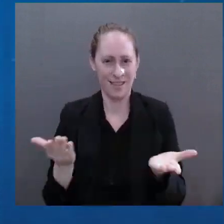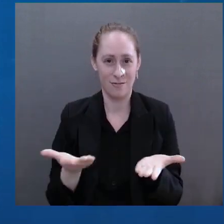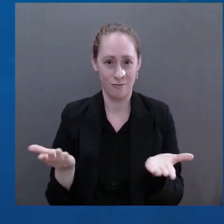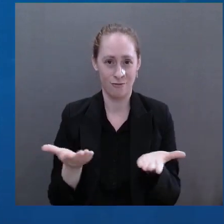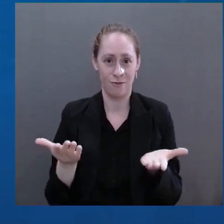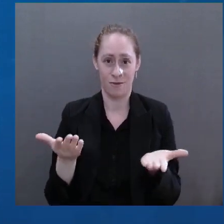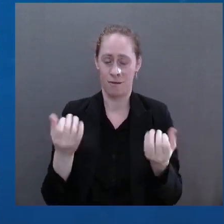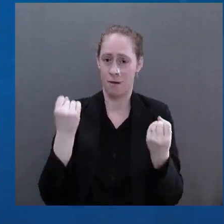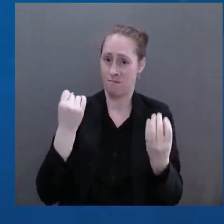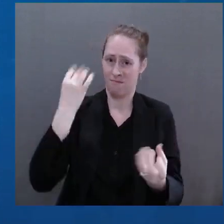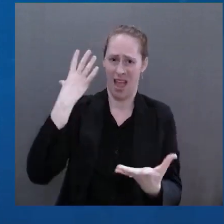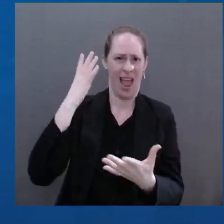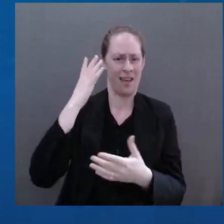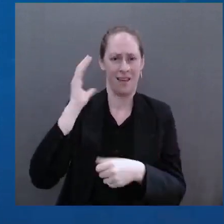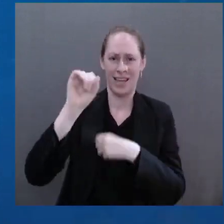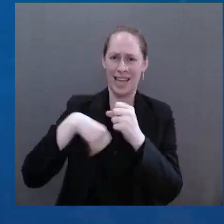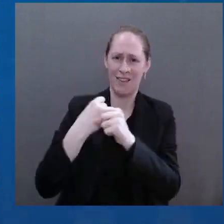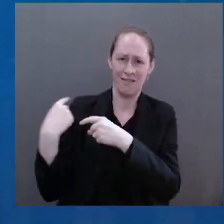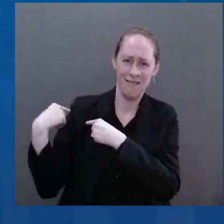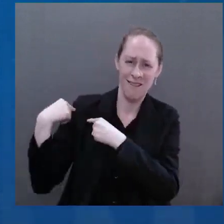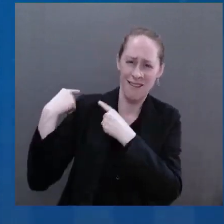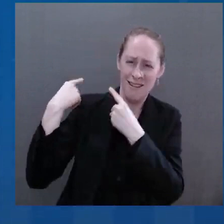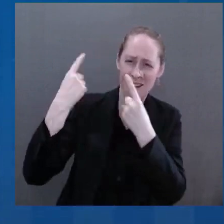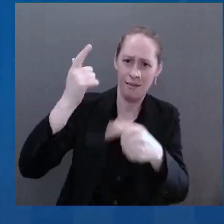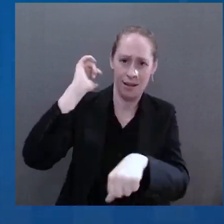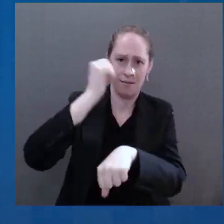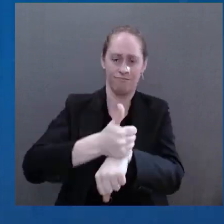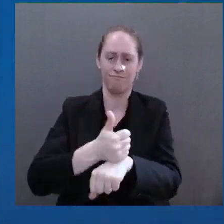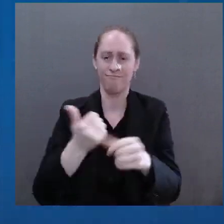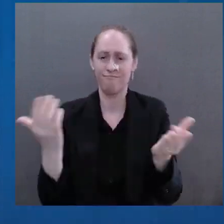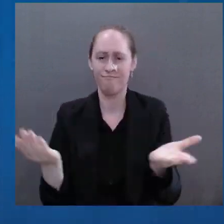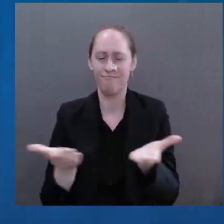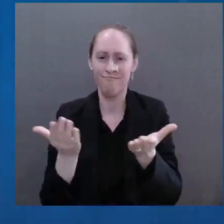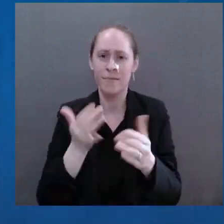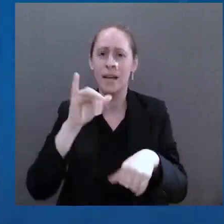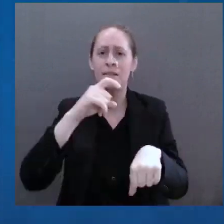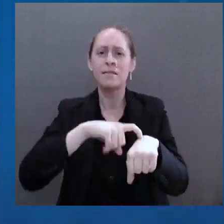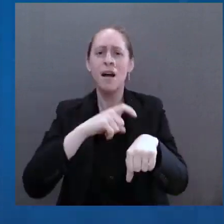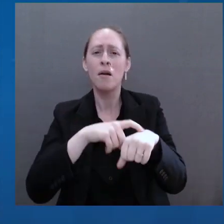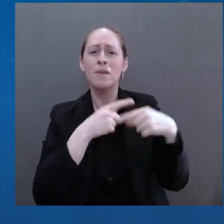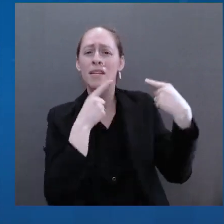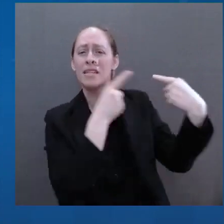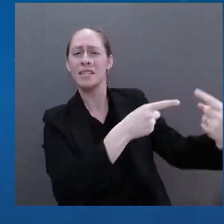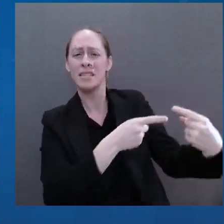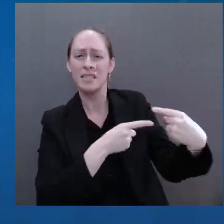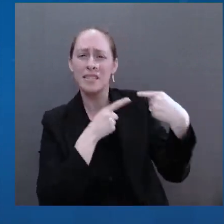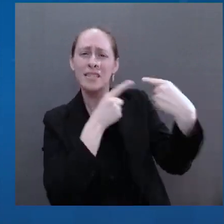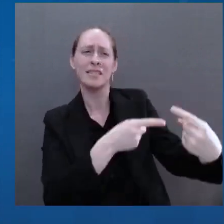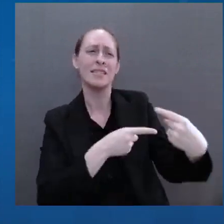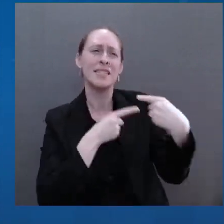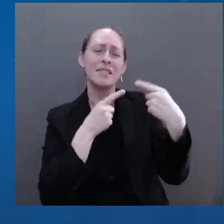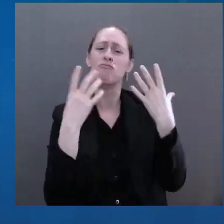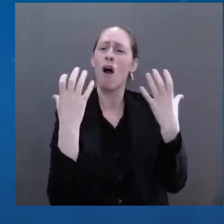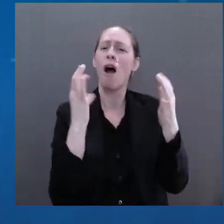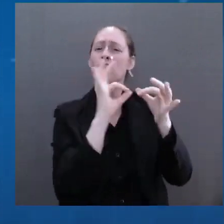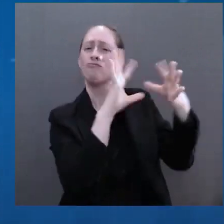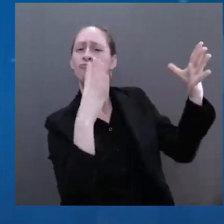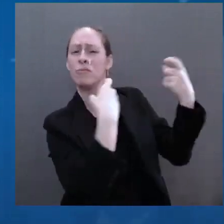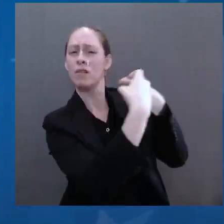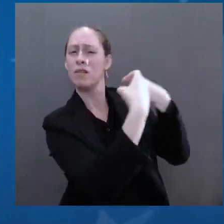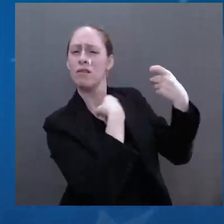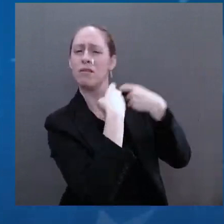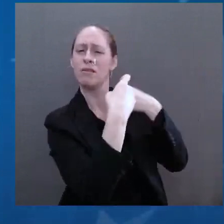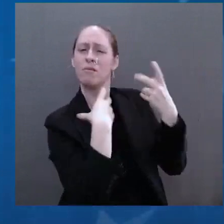Warsaw when a young refugee who fled her home country from Czechoslovakia was under Soviet domination,